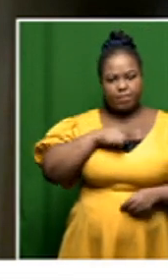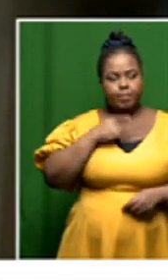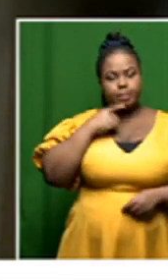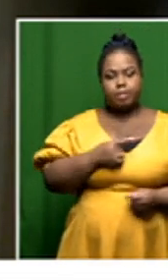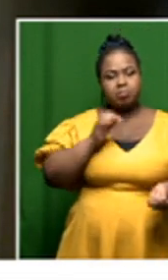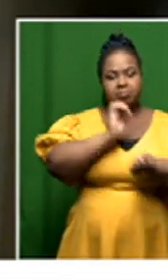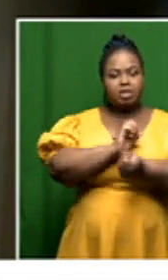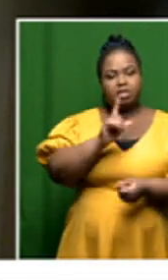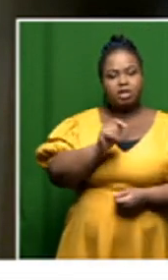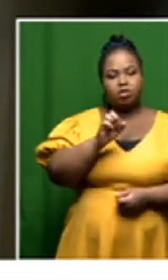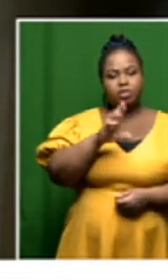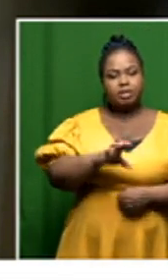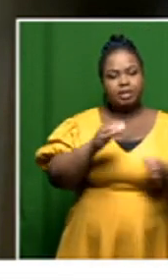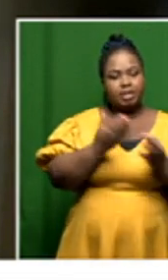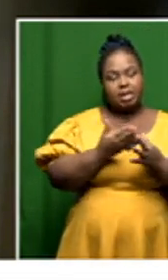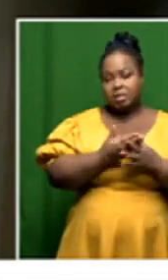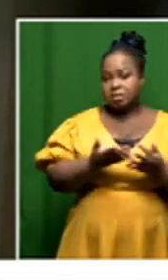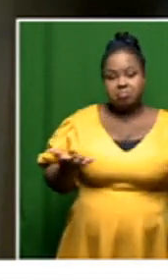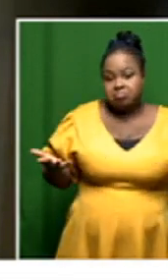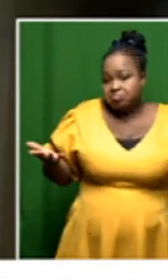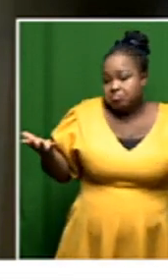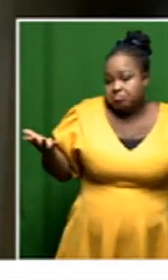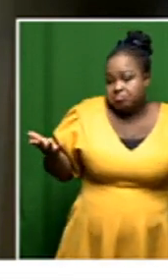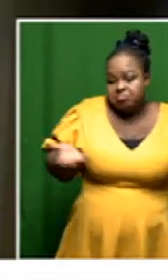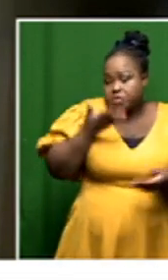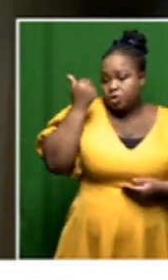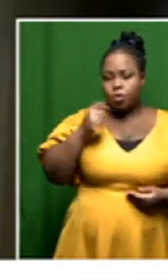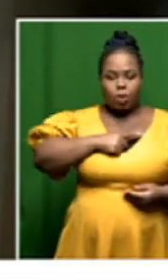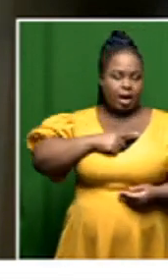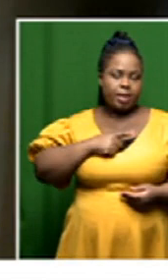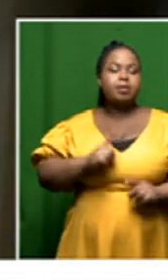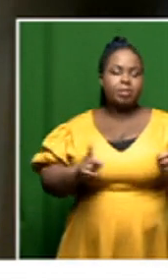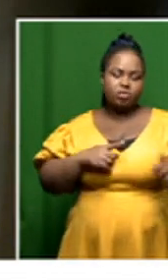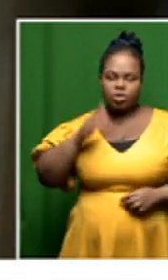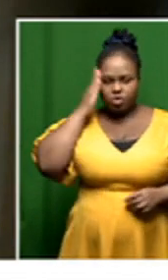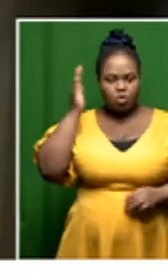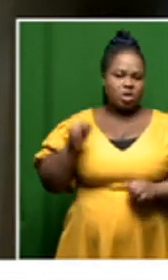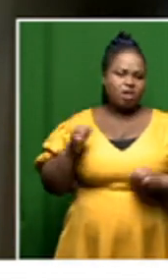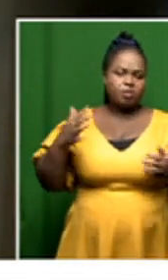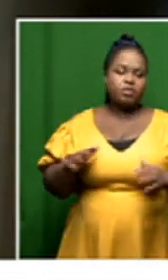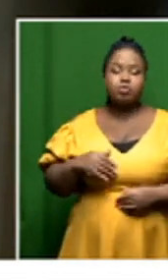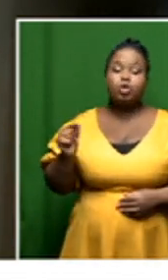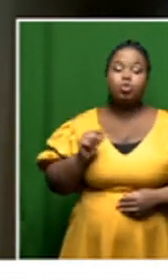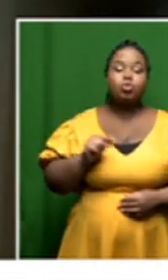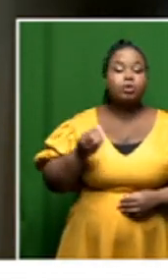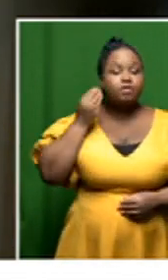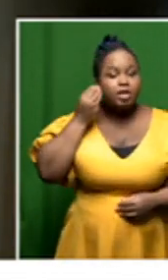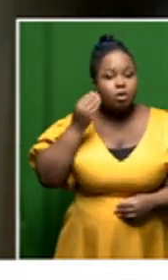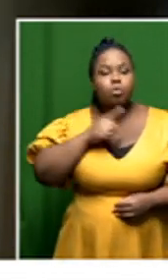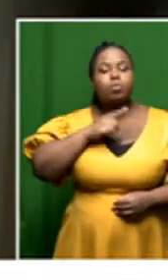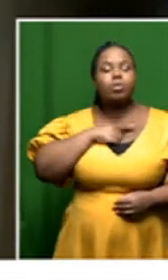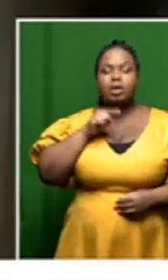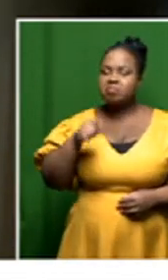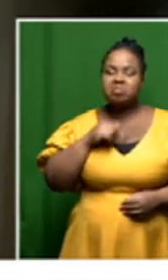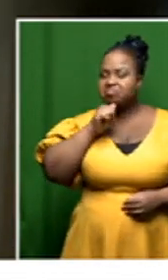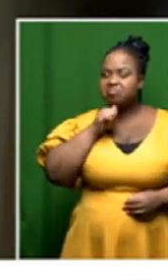prosecute trc related cases we don't know why yet but we know that they're in those deals and soon we will find out because we don't